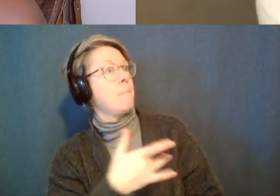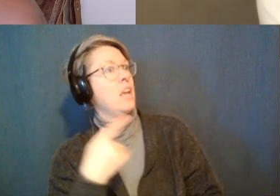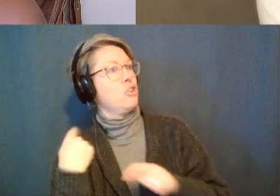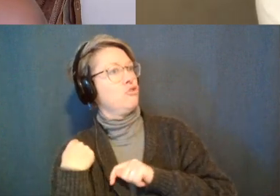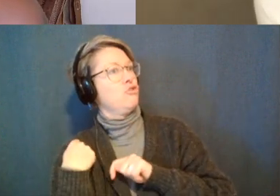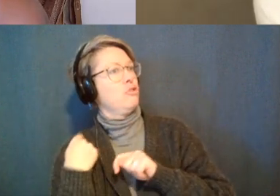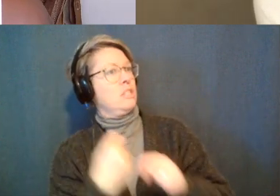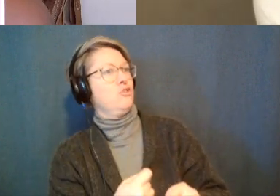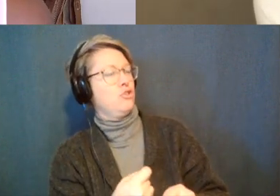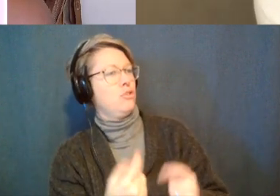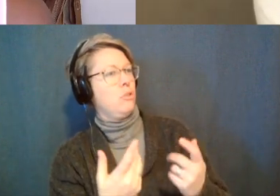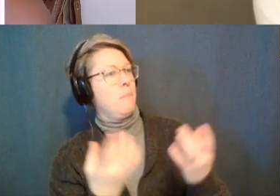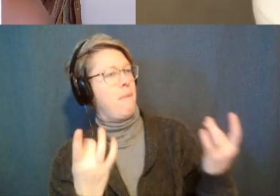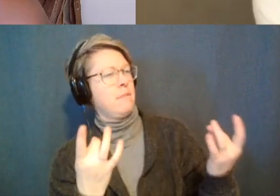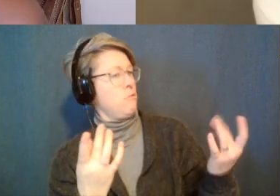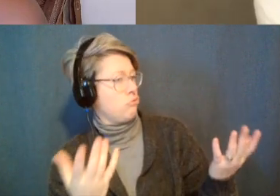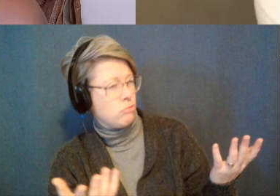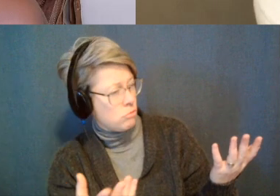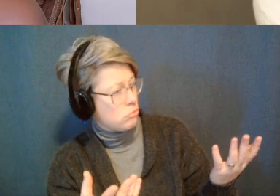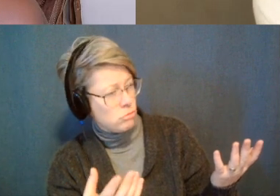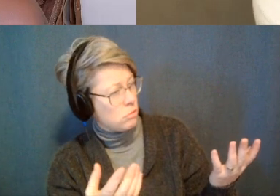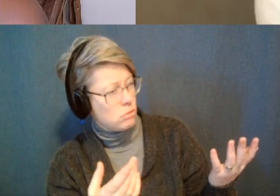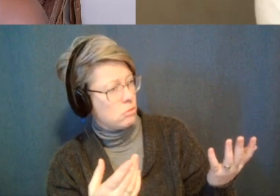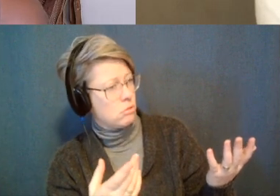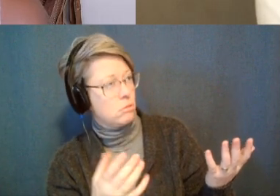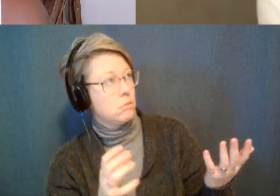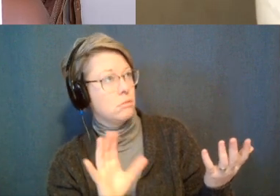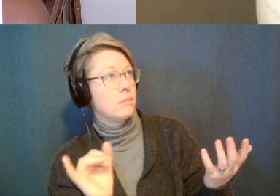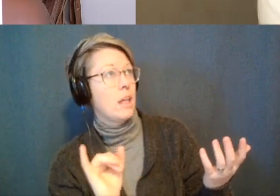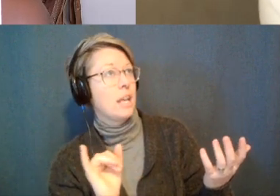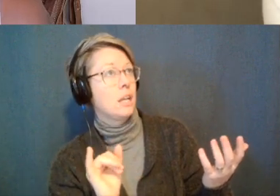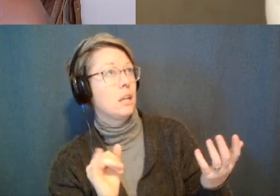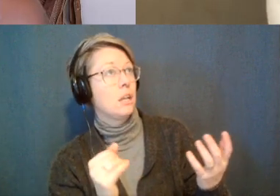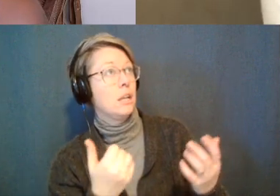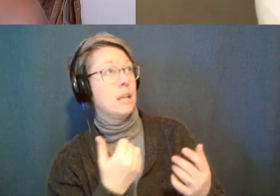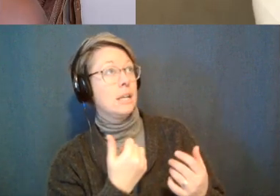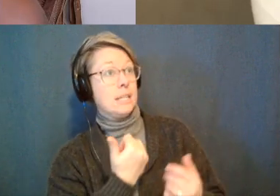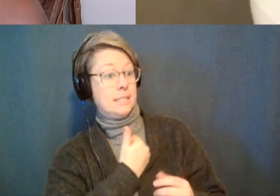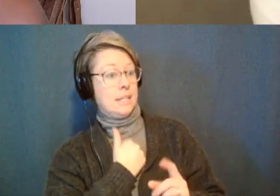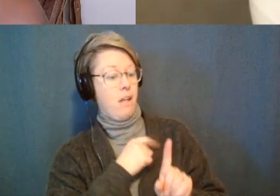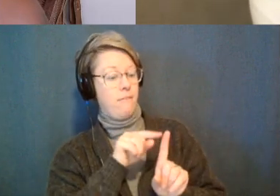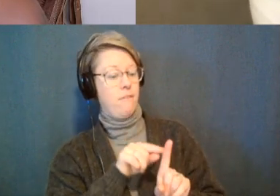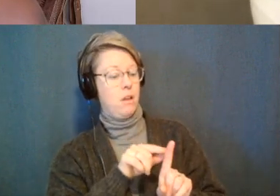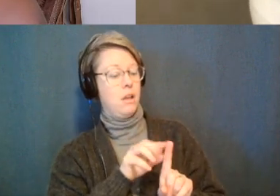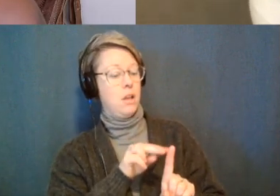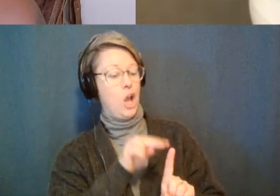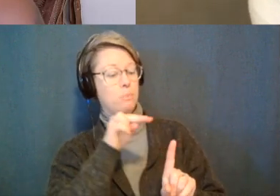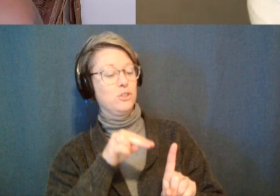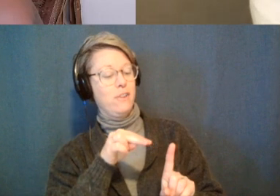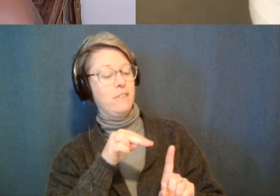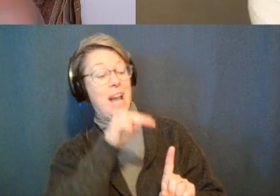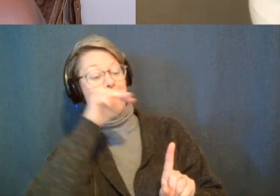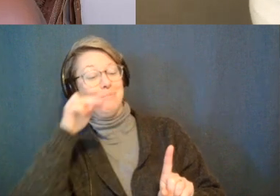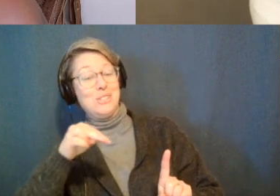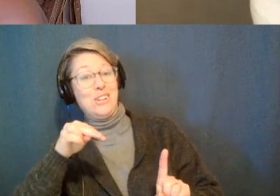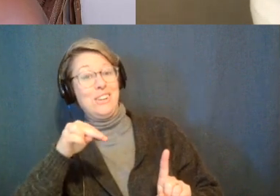of uh meditation where you have like almost othered yourself and you can separate and you can observe yourself and you